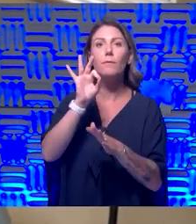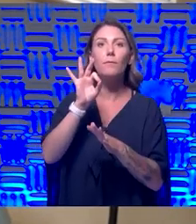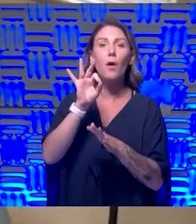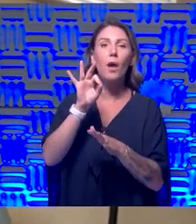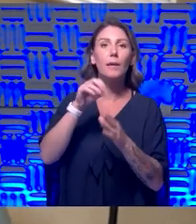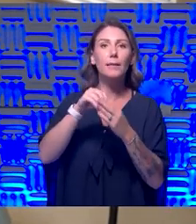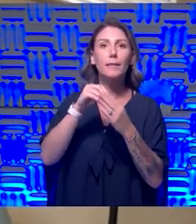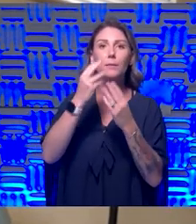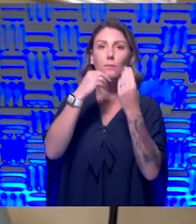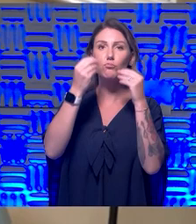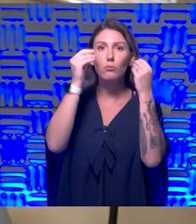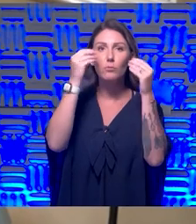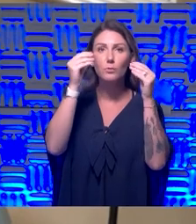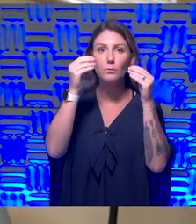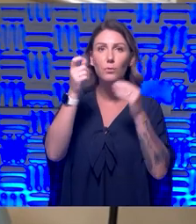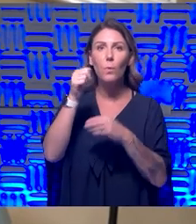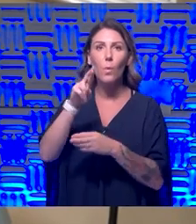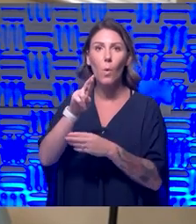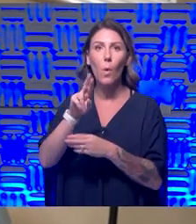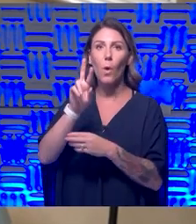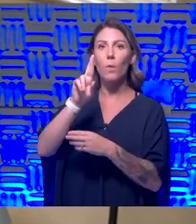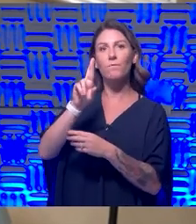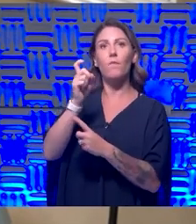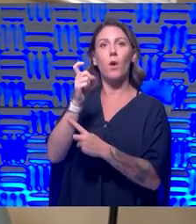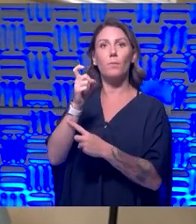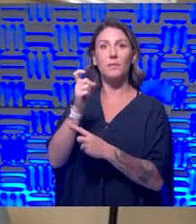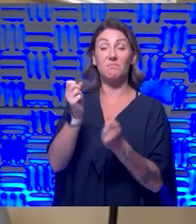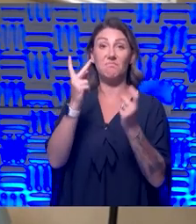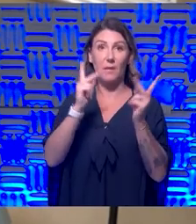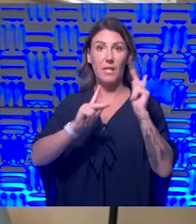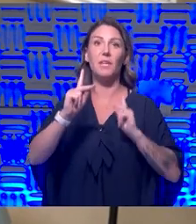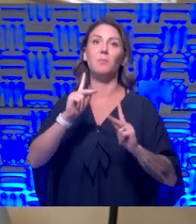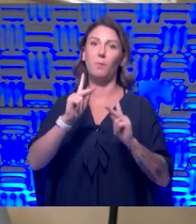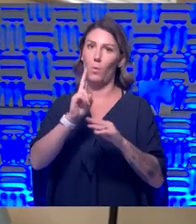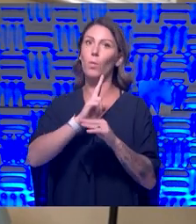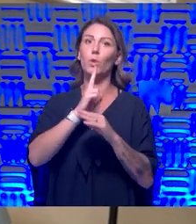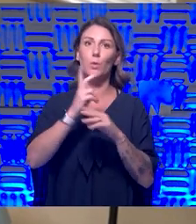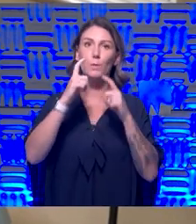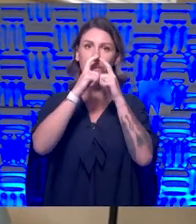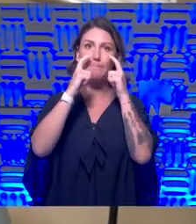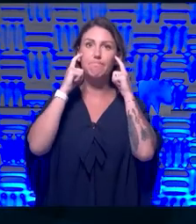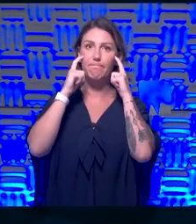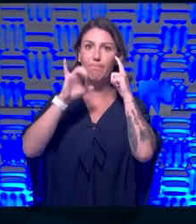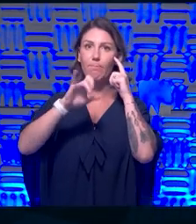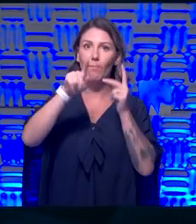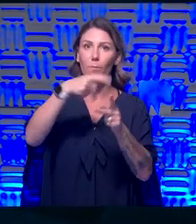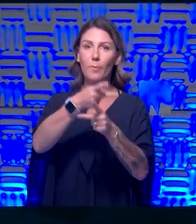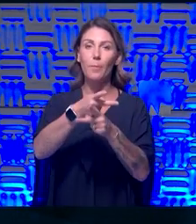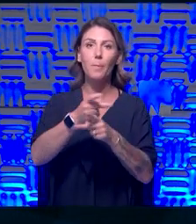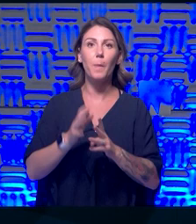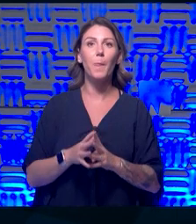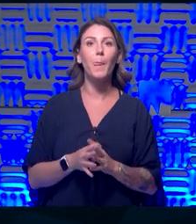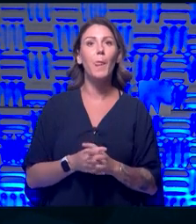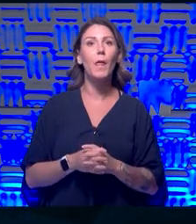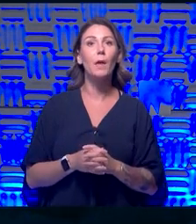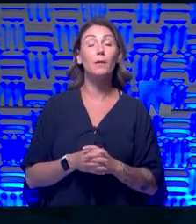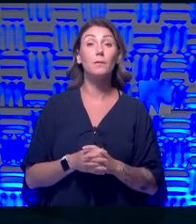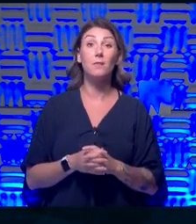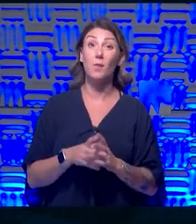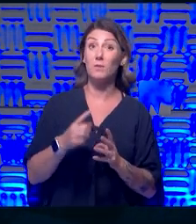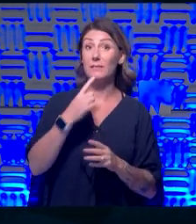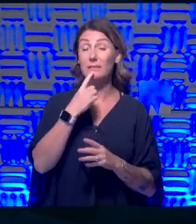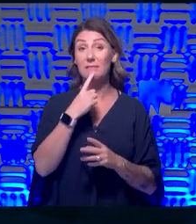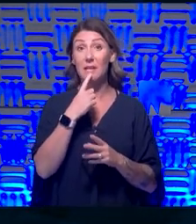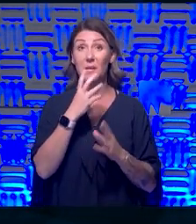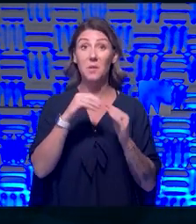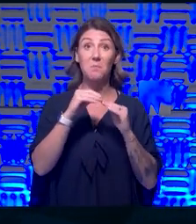in the grocery stores or in the pharmacies. In fact, I saw a lot of people with those types of masks on, um, certainly probably about the same proportions as